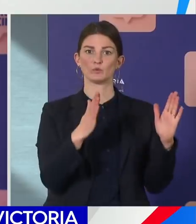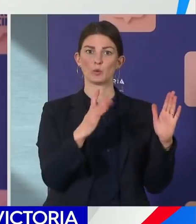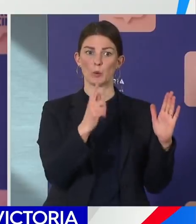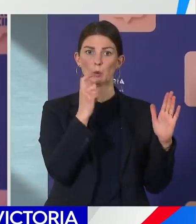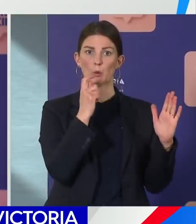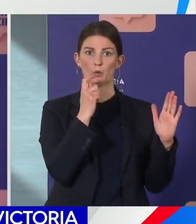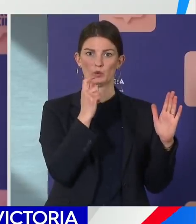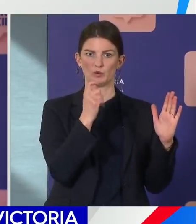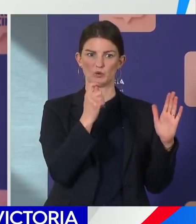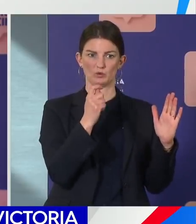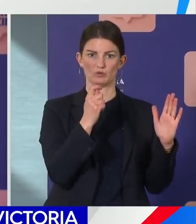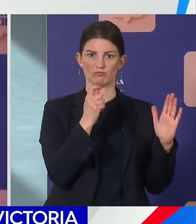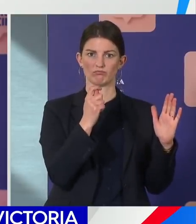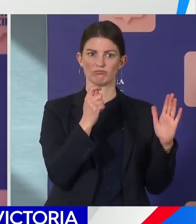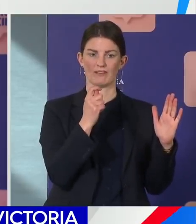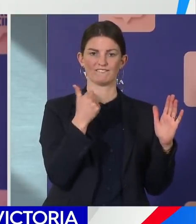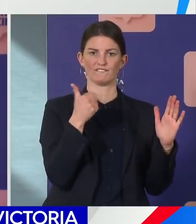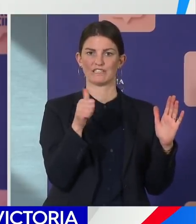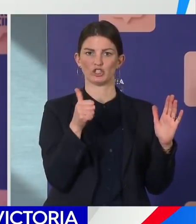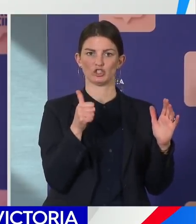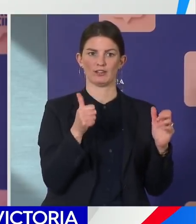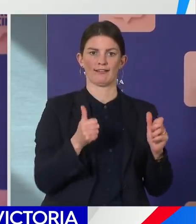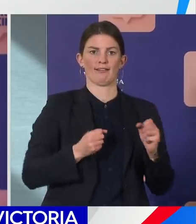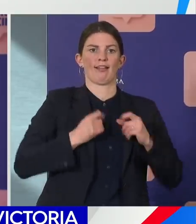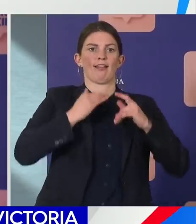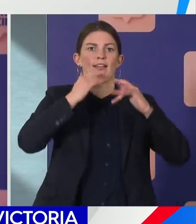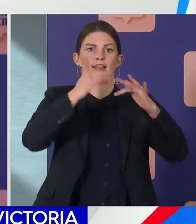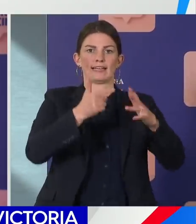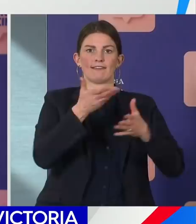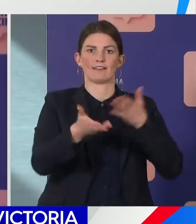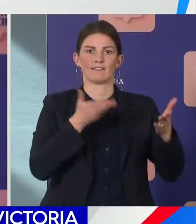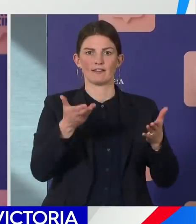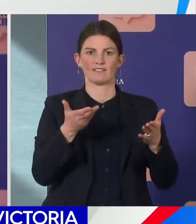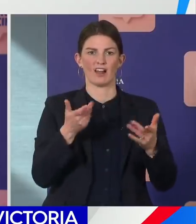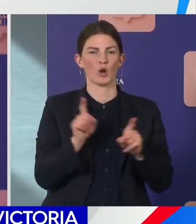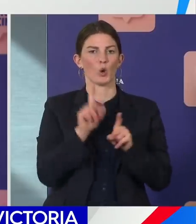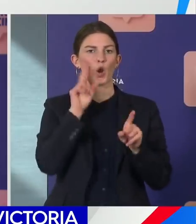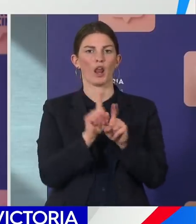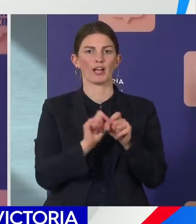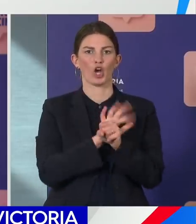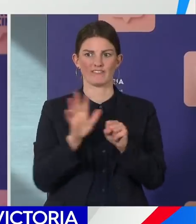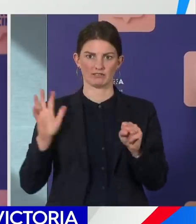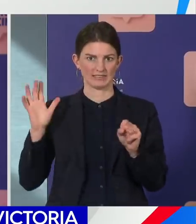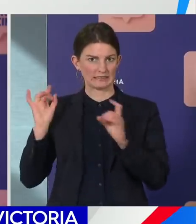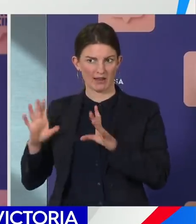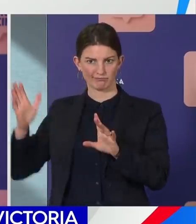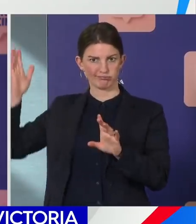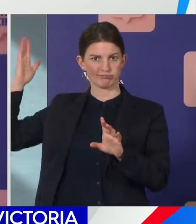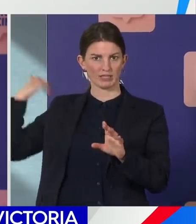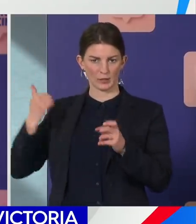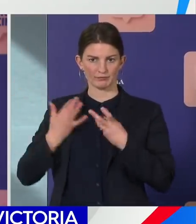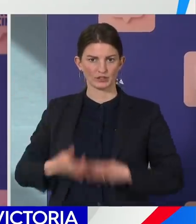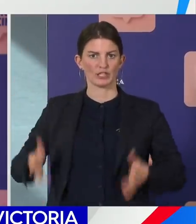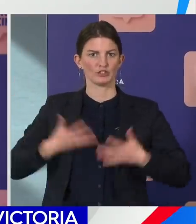period. We are doing serology work to establish fully the nature of those cases and what their timeline has been. We still have that infectious